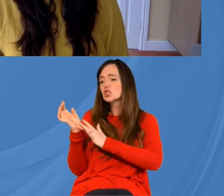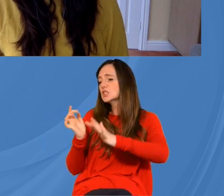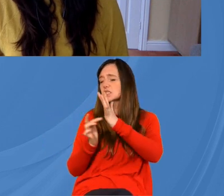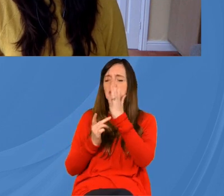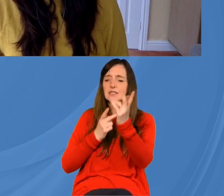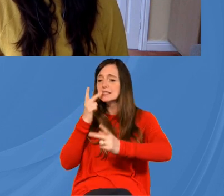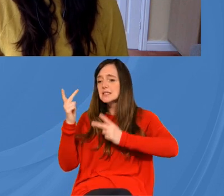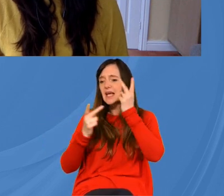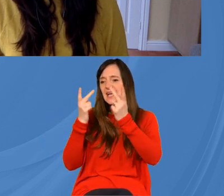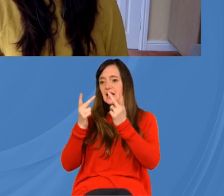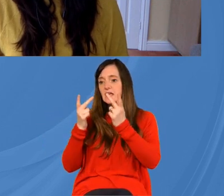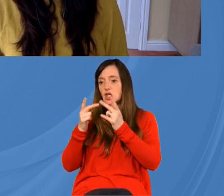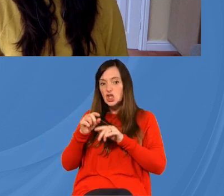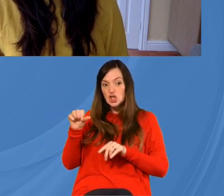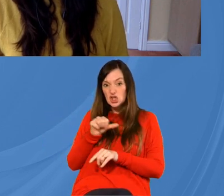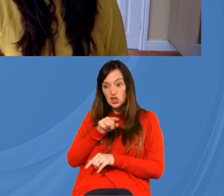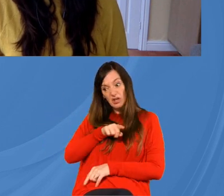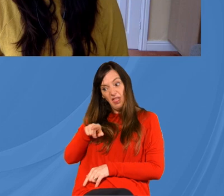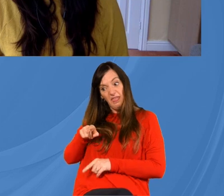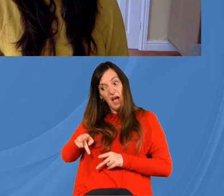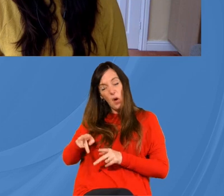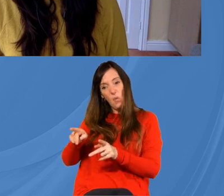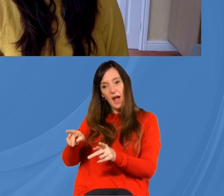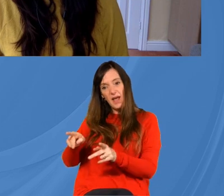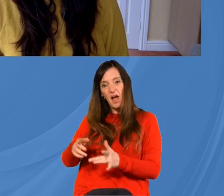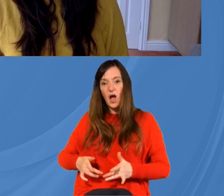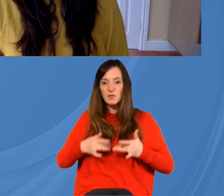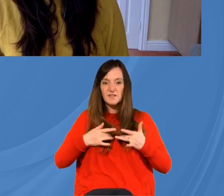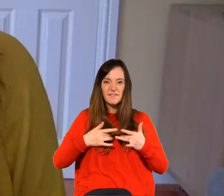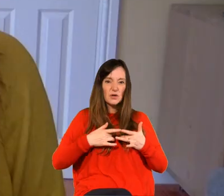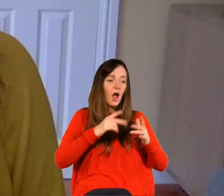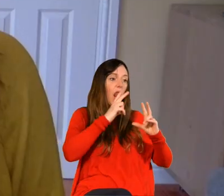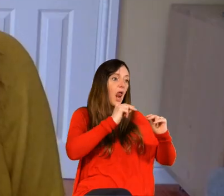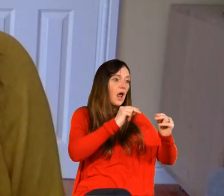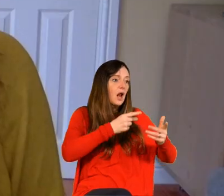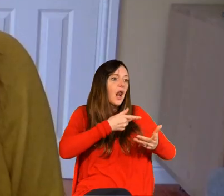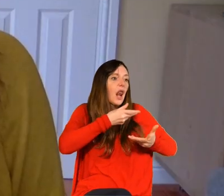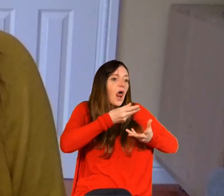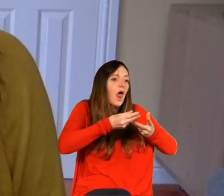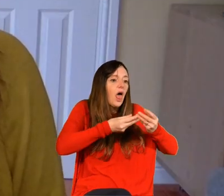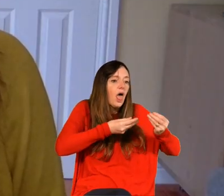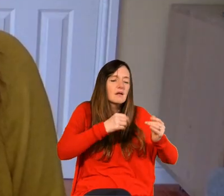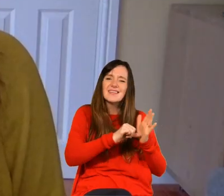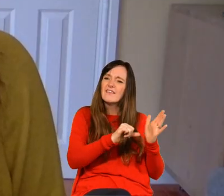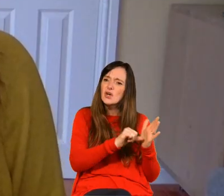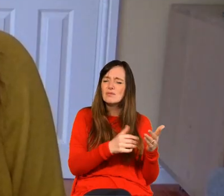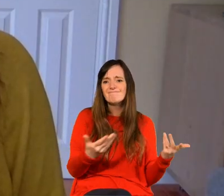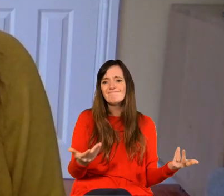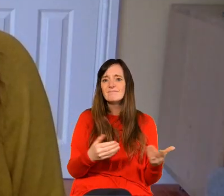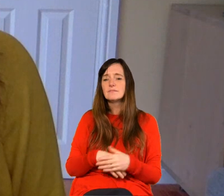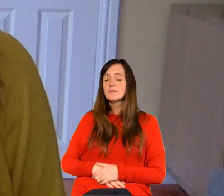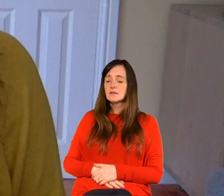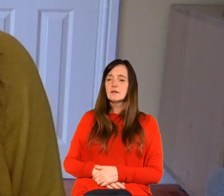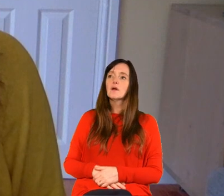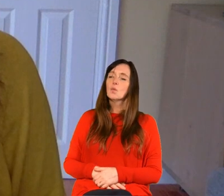in not being able to verbally sell my beliefs thanks thanks thank you for that question gosh yes that's such